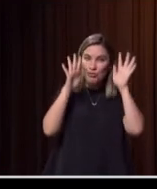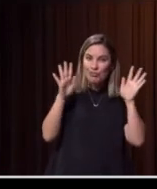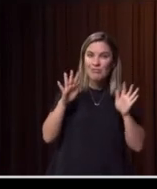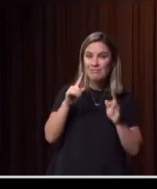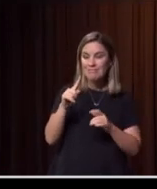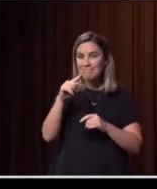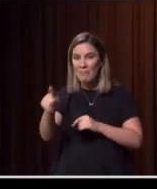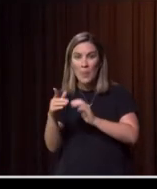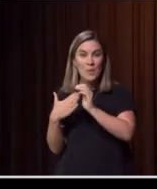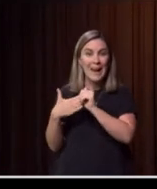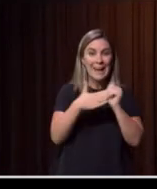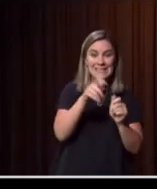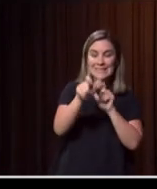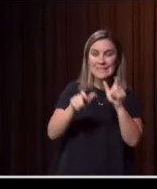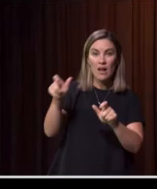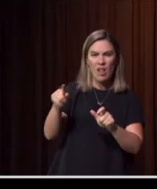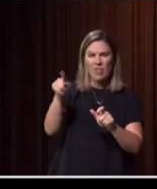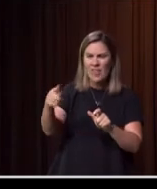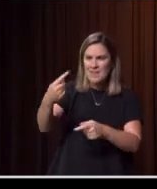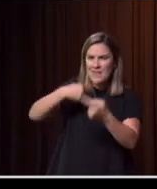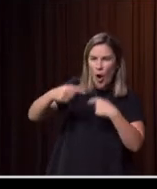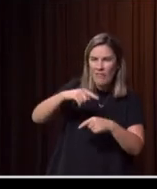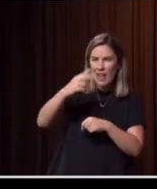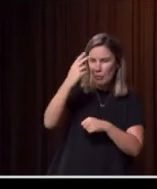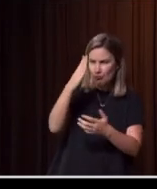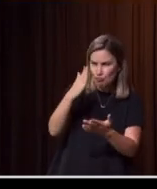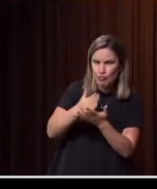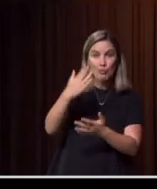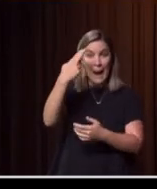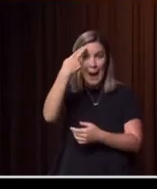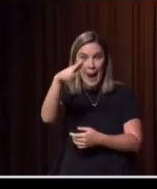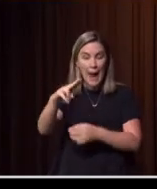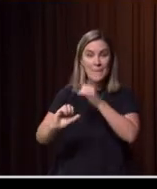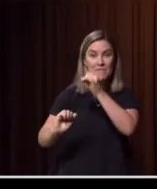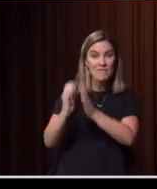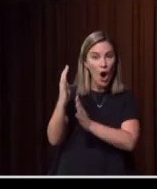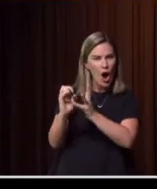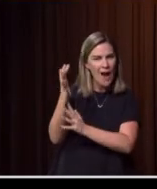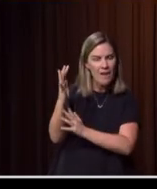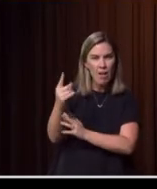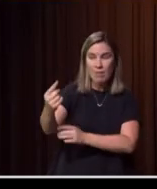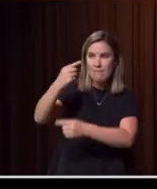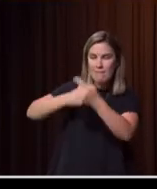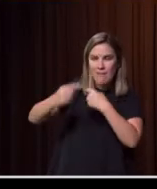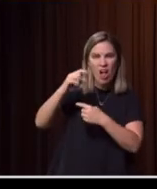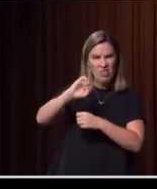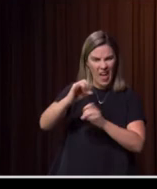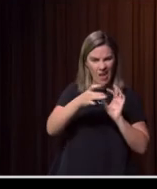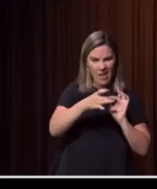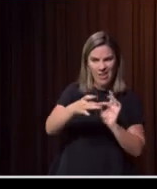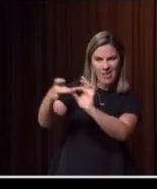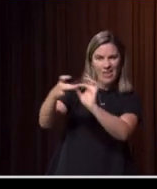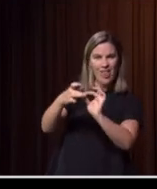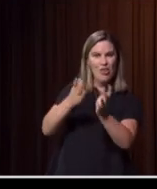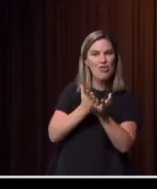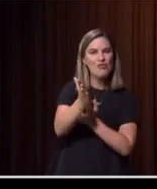named the fire. The names escaped me, I'm sorry. But I think the ability to connect and really think that through. And it's,